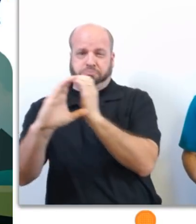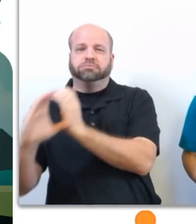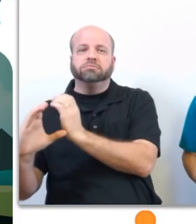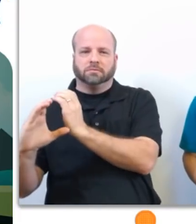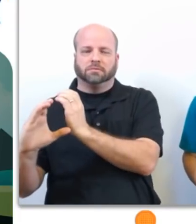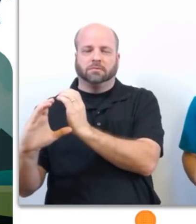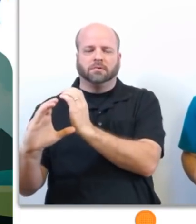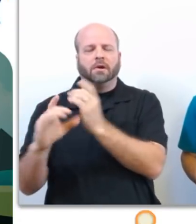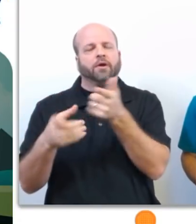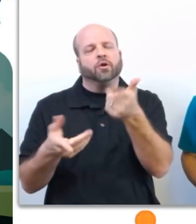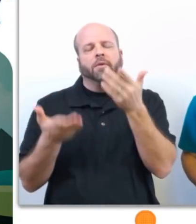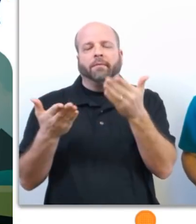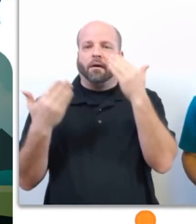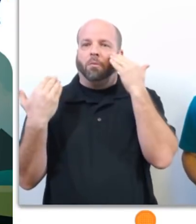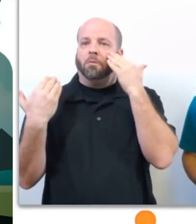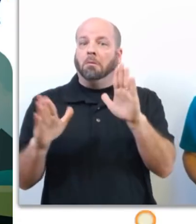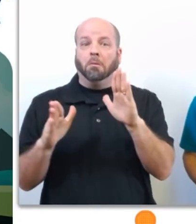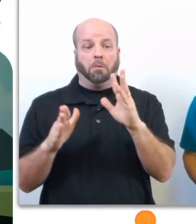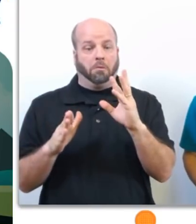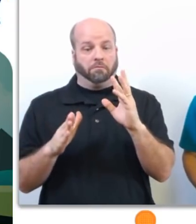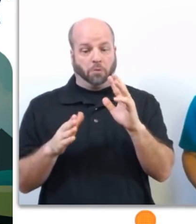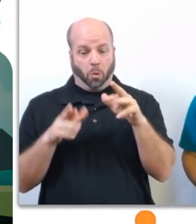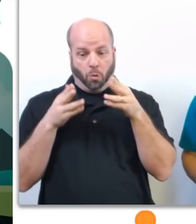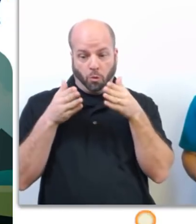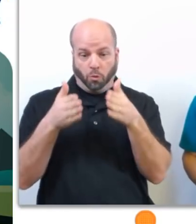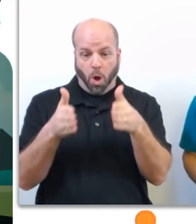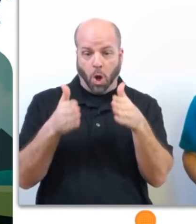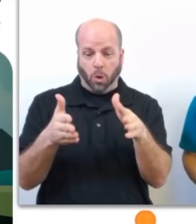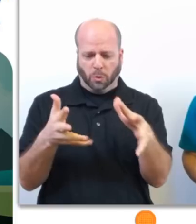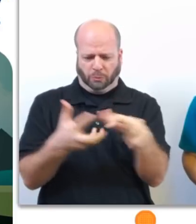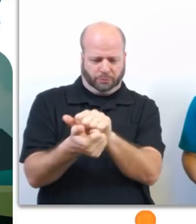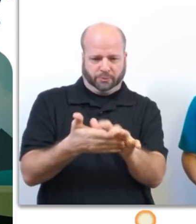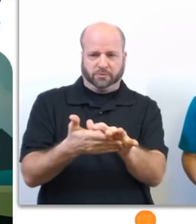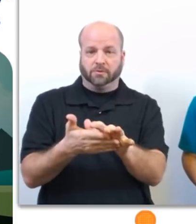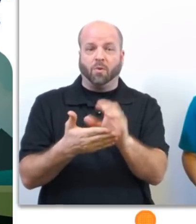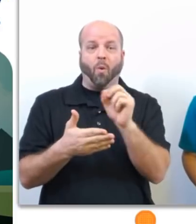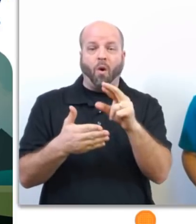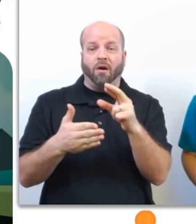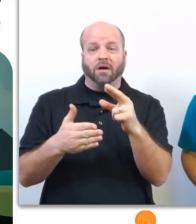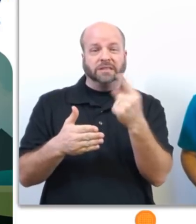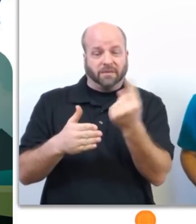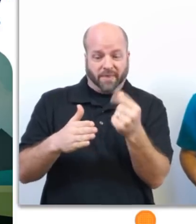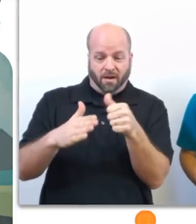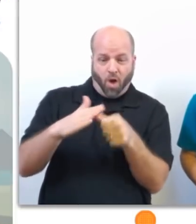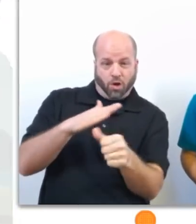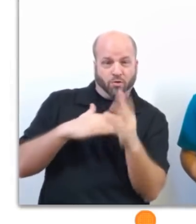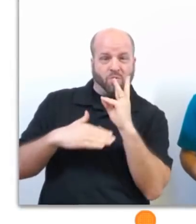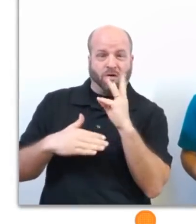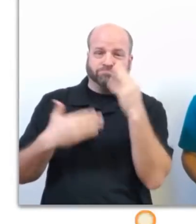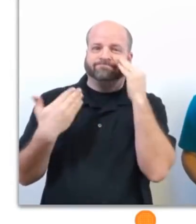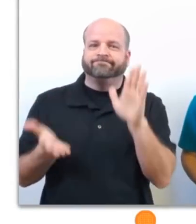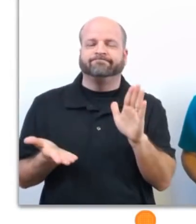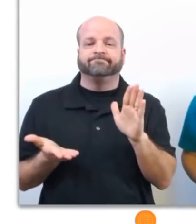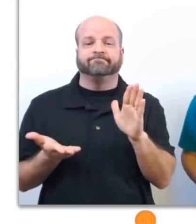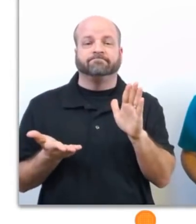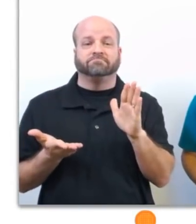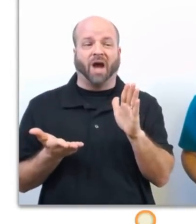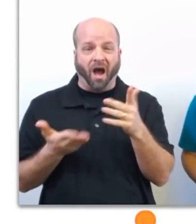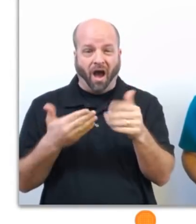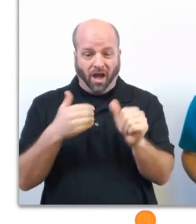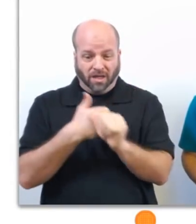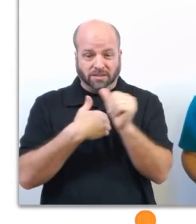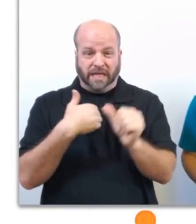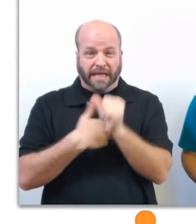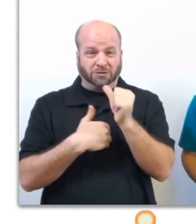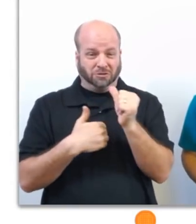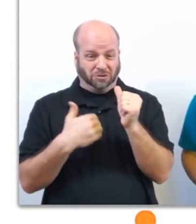unable to tell if the road has been washed out or if there are hidden obstructions. Consider how dangerous driving through a